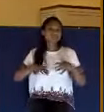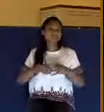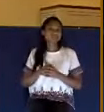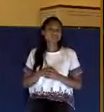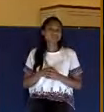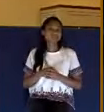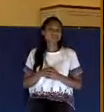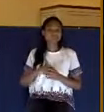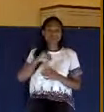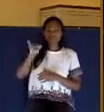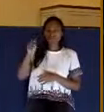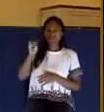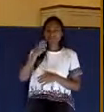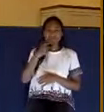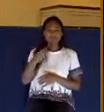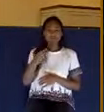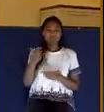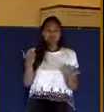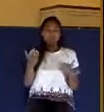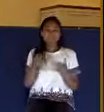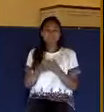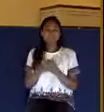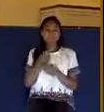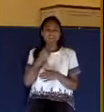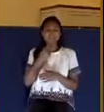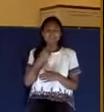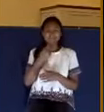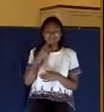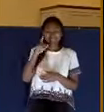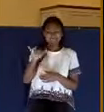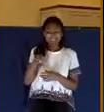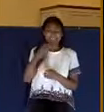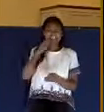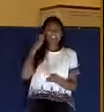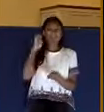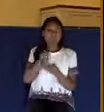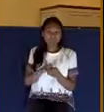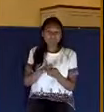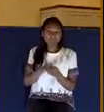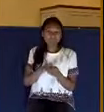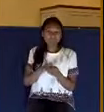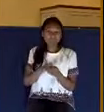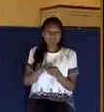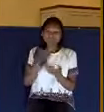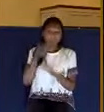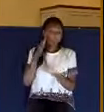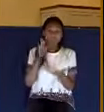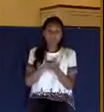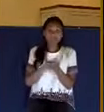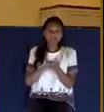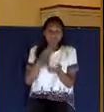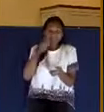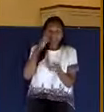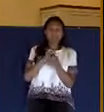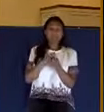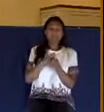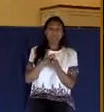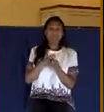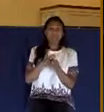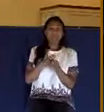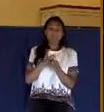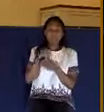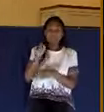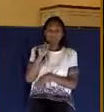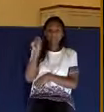And what does James say about this? He calls it evil. He calls it what it is. It's evil. And verse